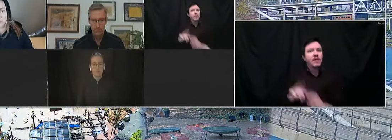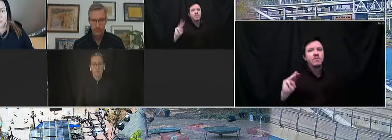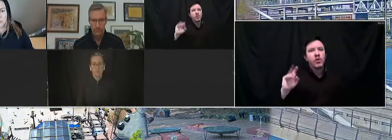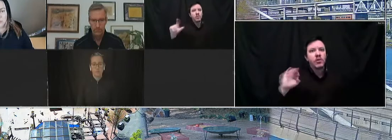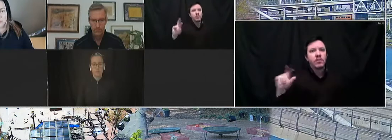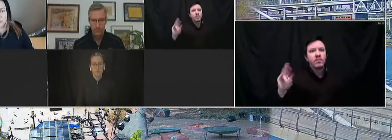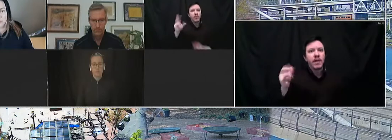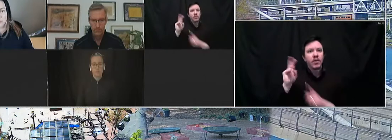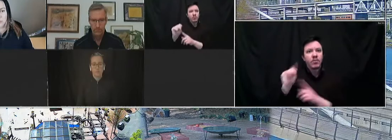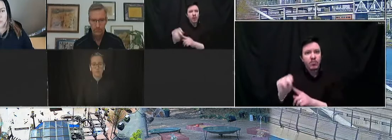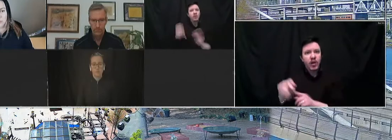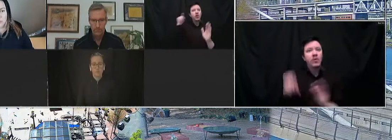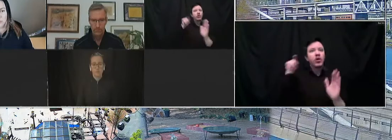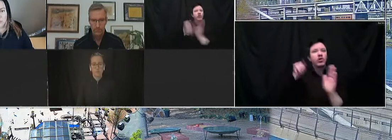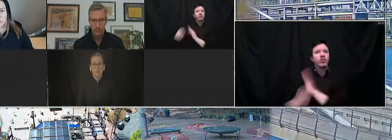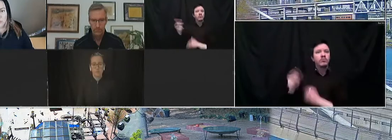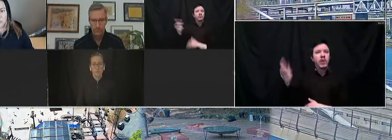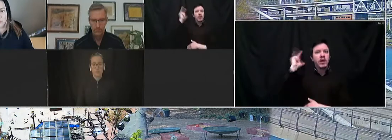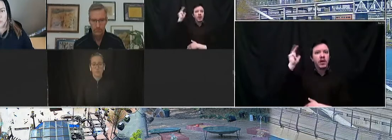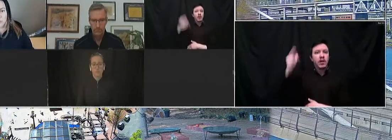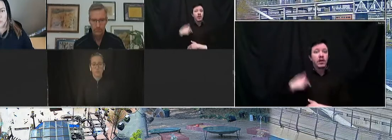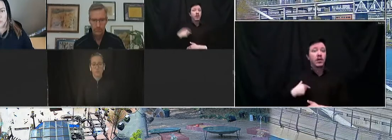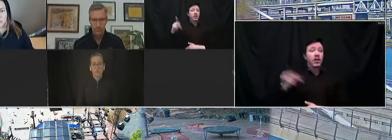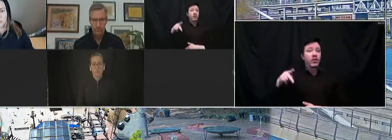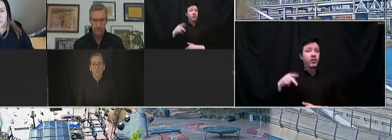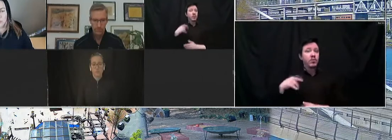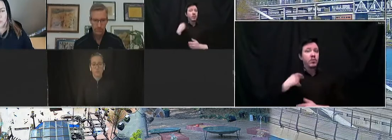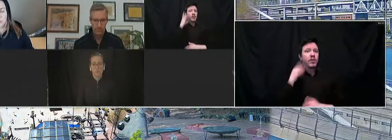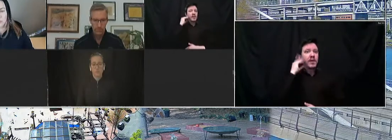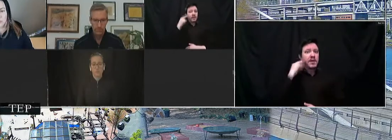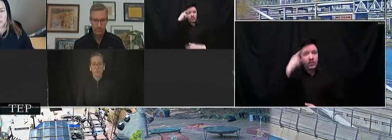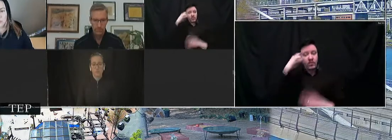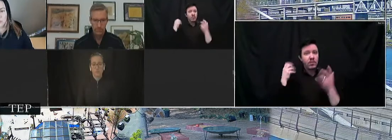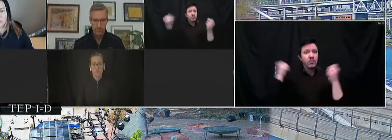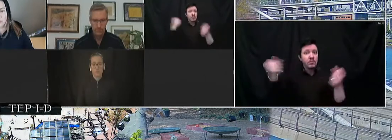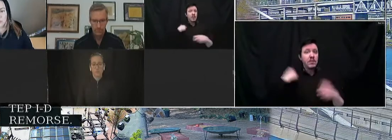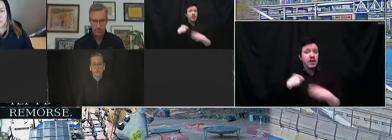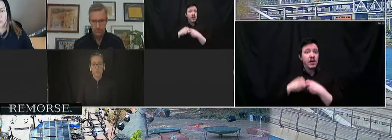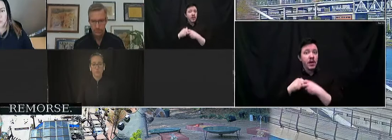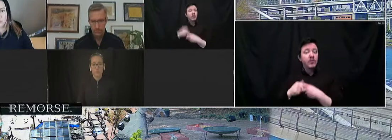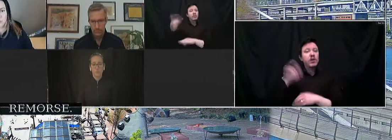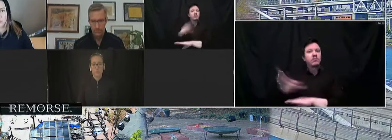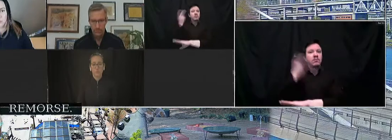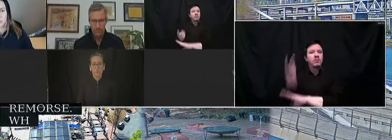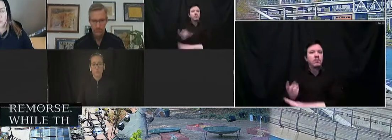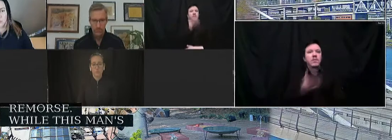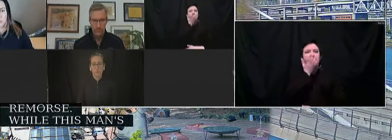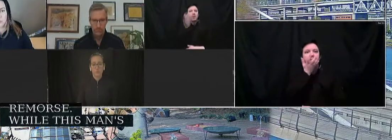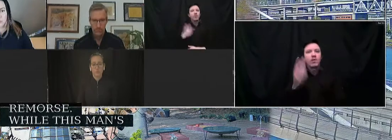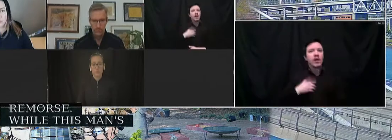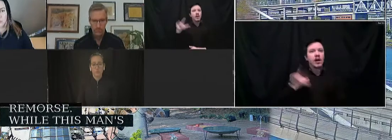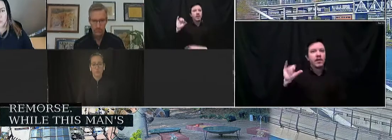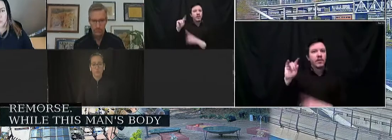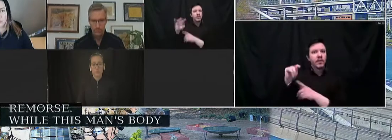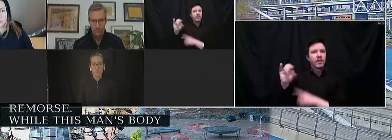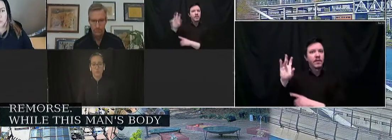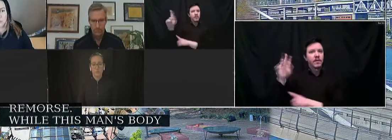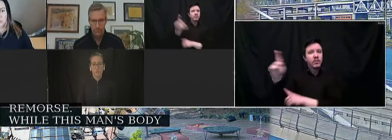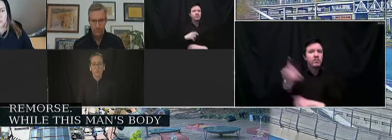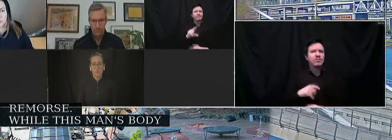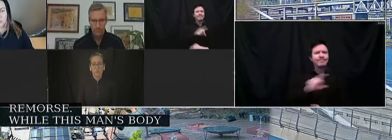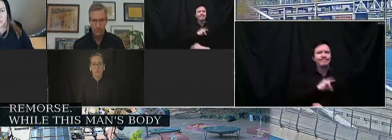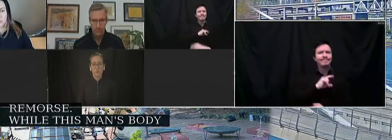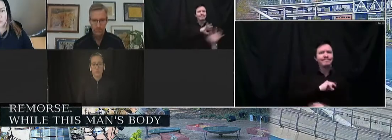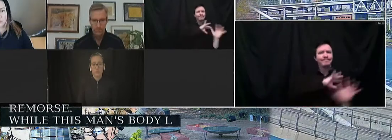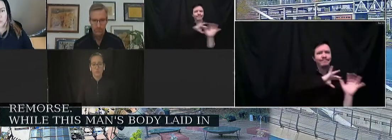Portlander experiencing a mental health crisis. While this man's body still laid in the grass of Lent Park, every available officer from the city converged on Lent